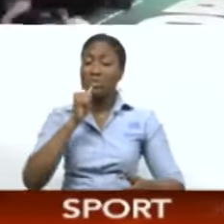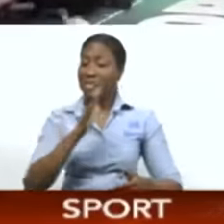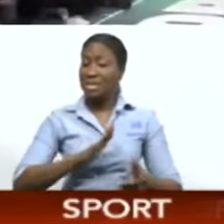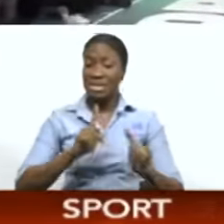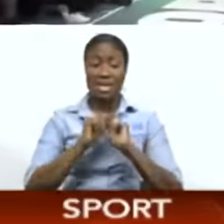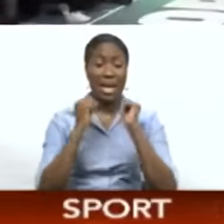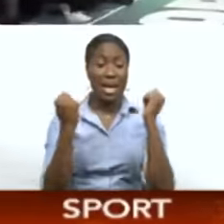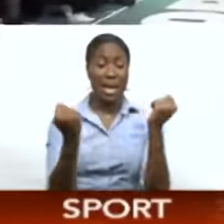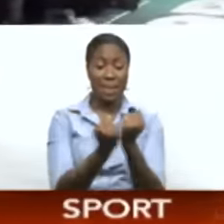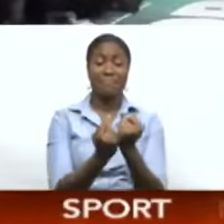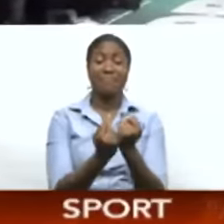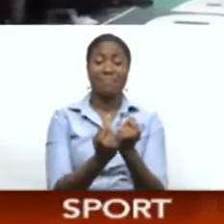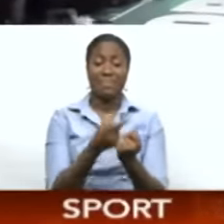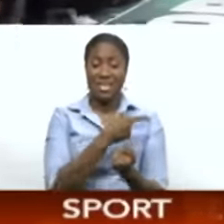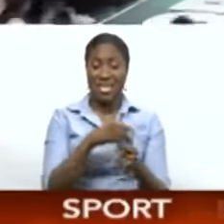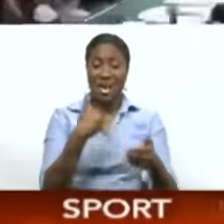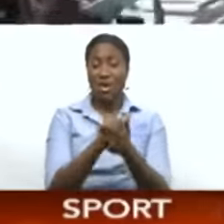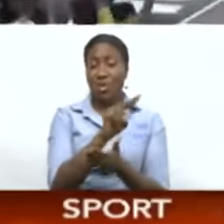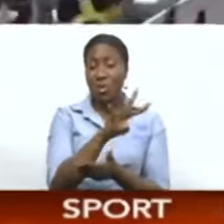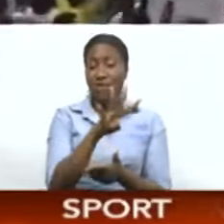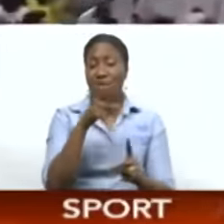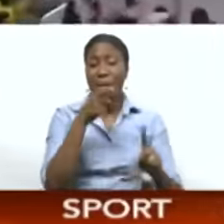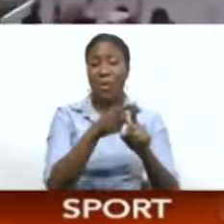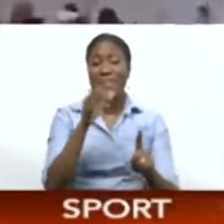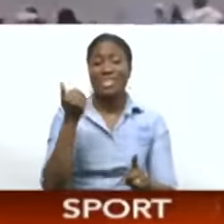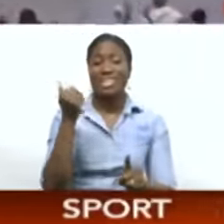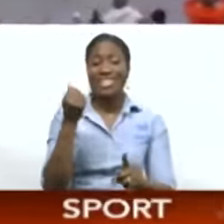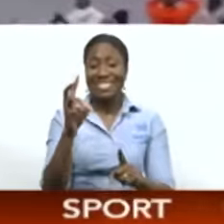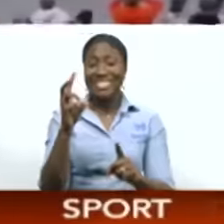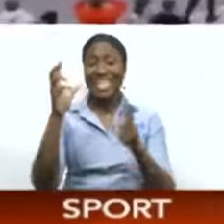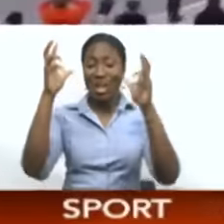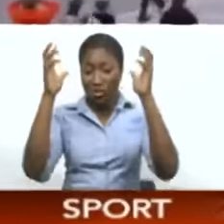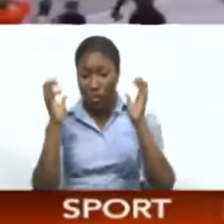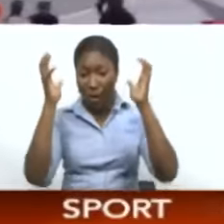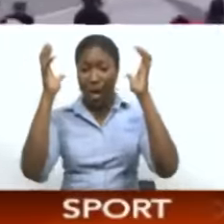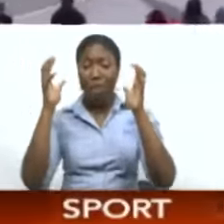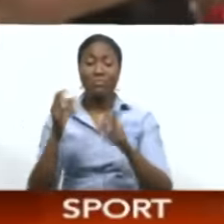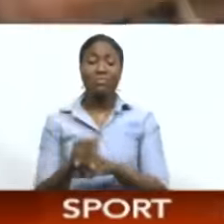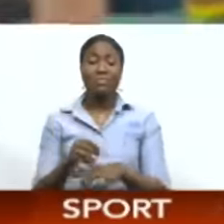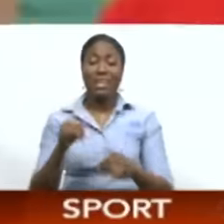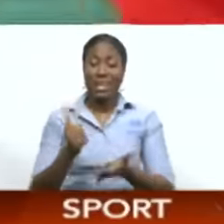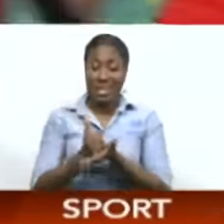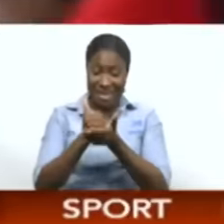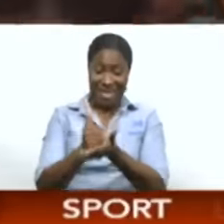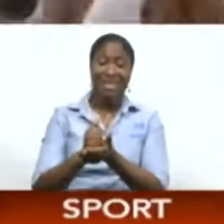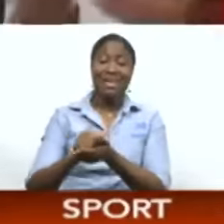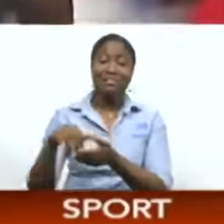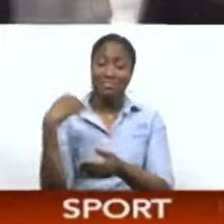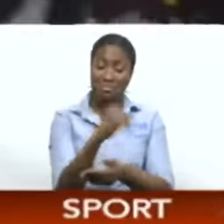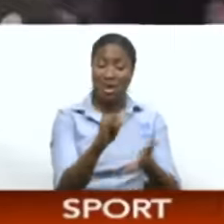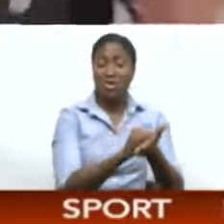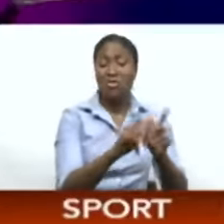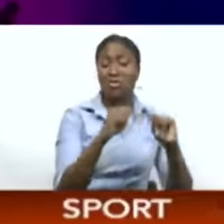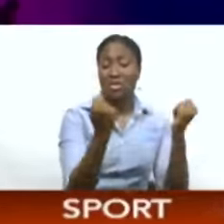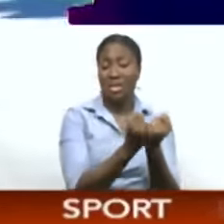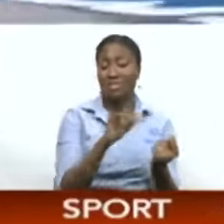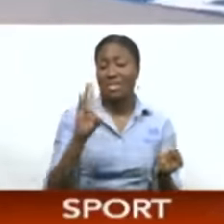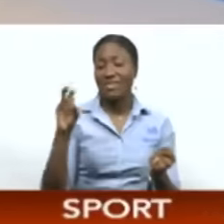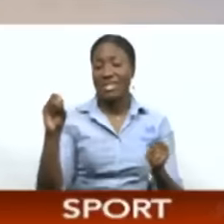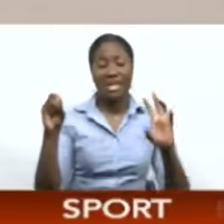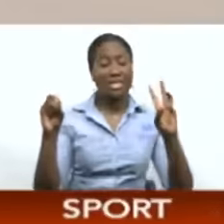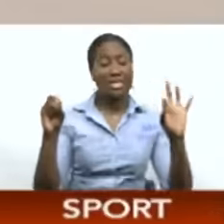teams. The Aces got 24 points and 16 rebounds from MVP Aja Wilson to beat the New York Liberty 70-69.